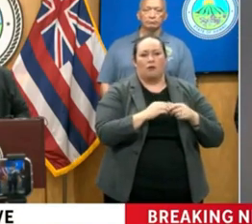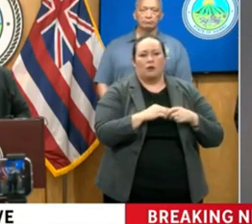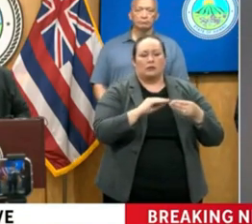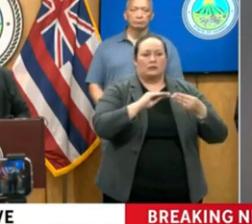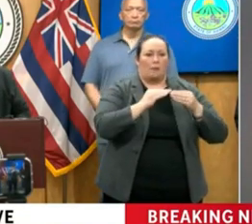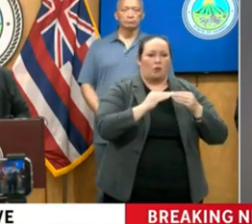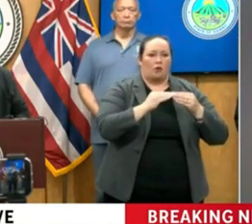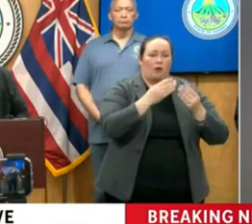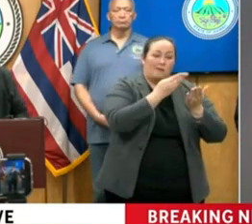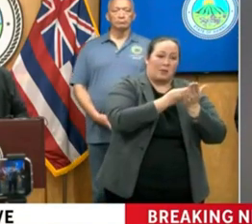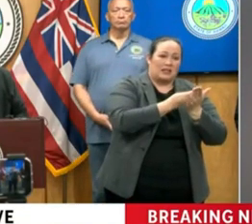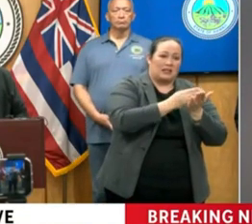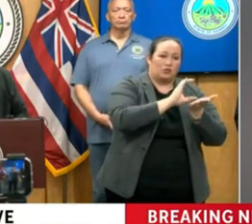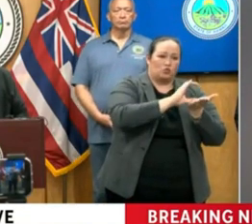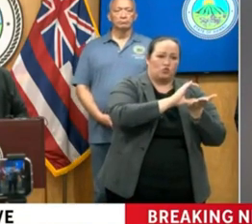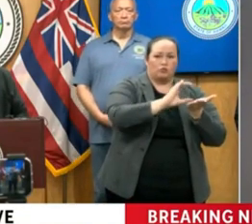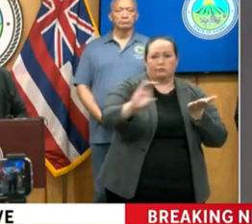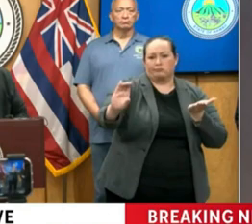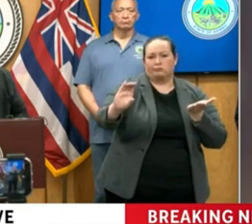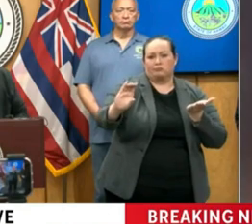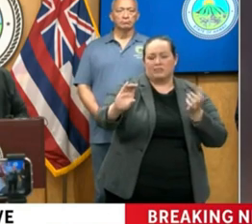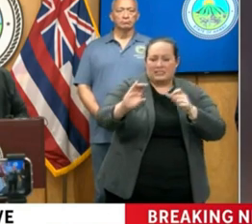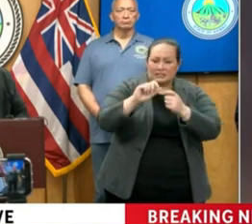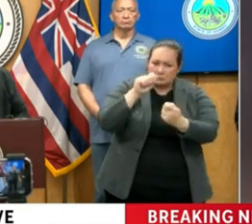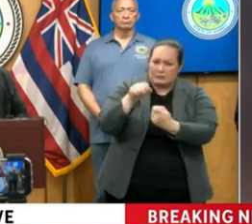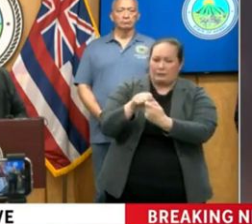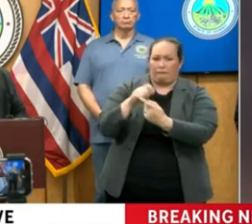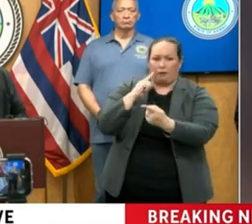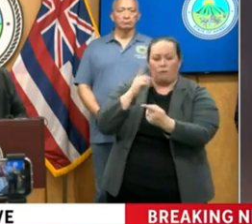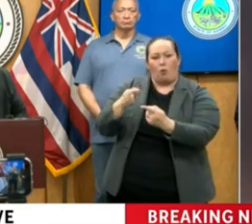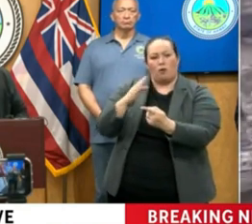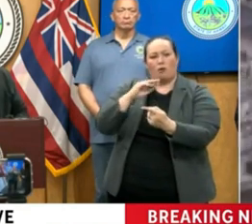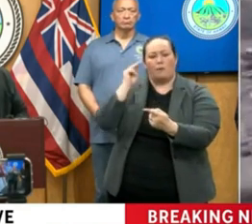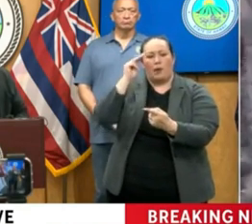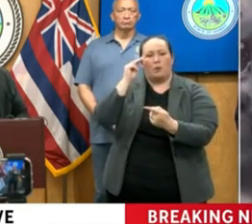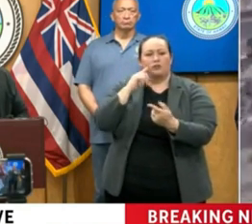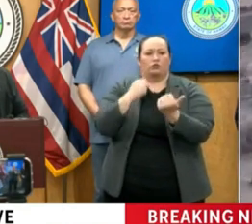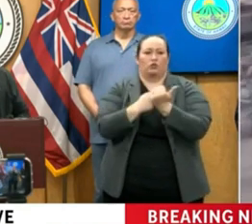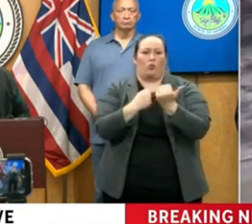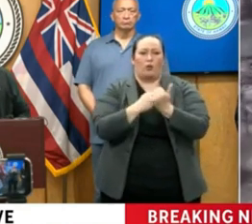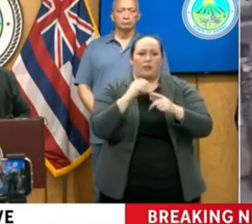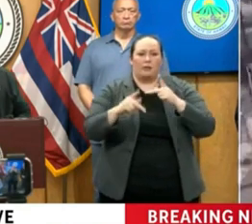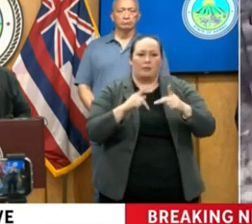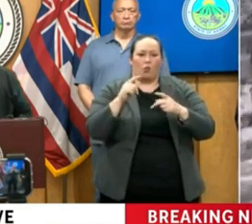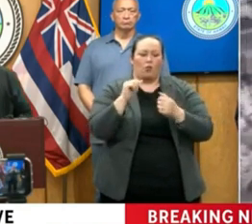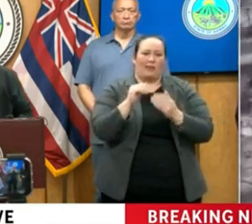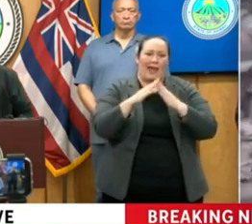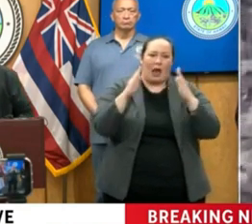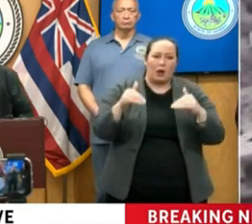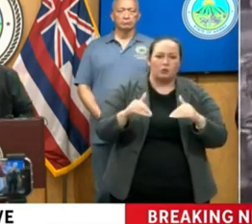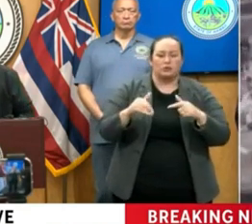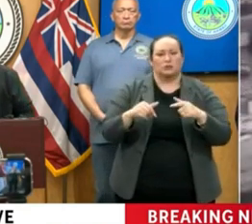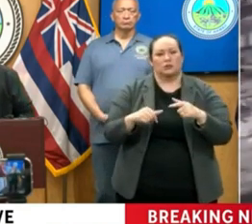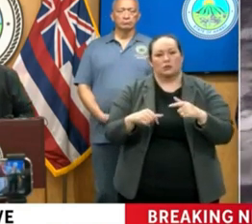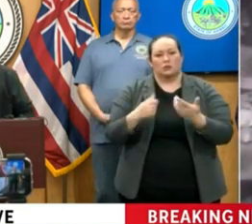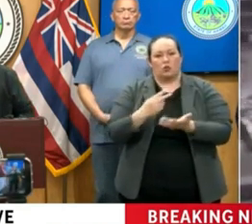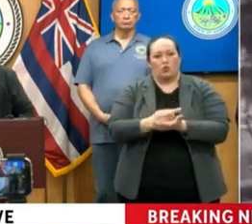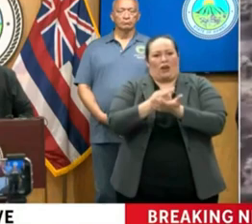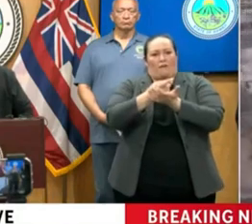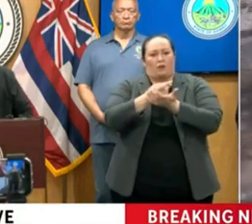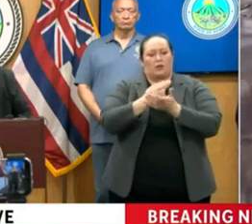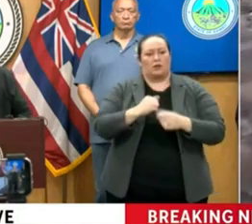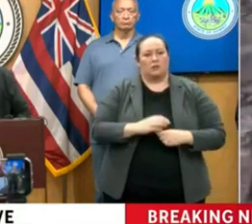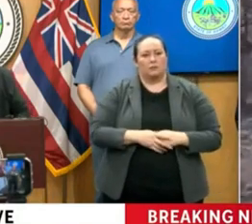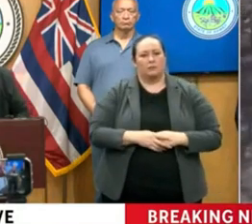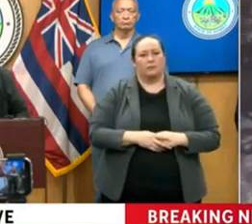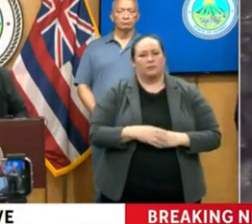dollars to appropriate specifically to Maui to support the people, to help them with housing, to help them with recovery. You